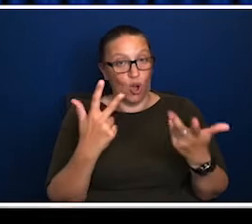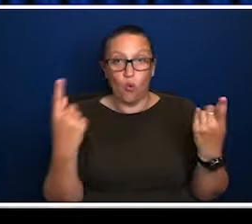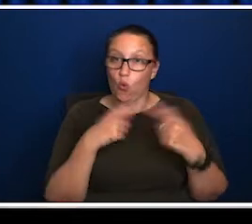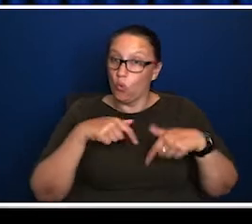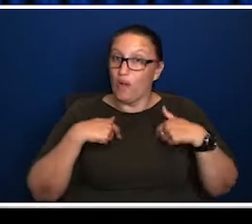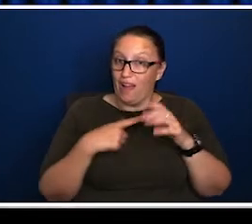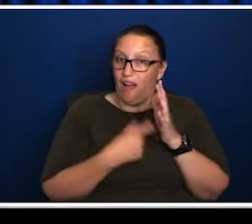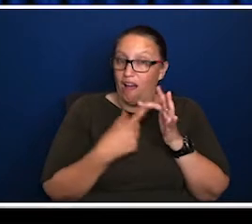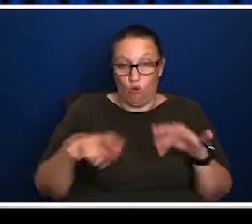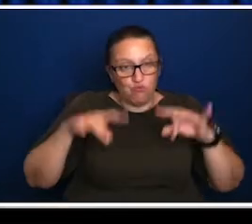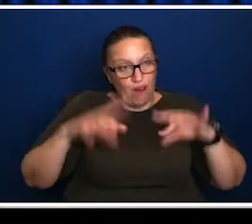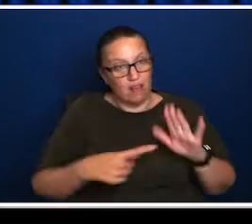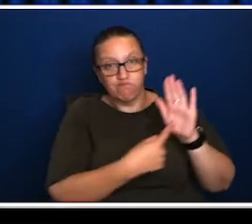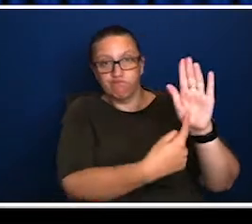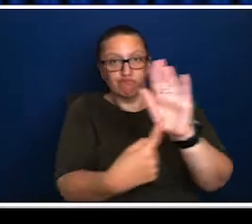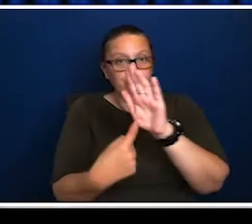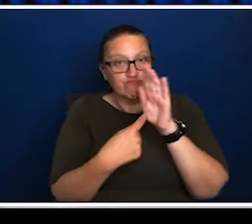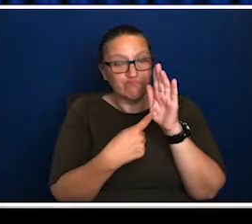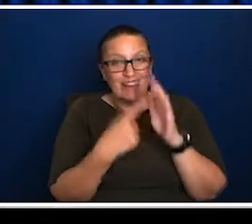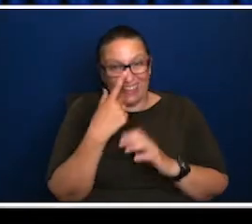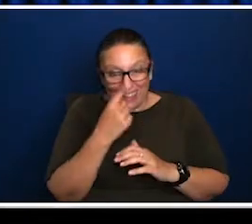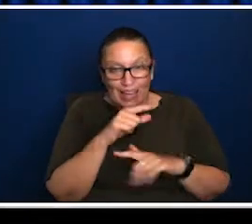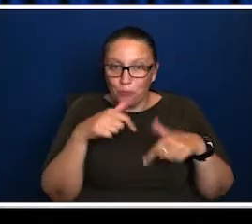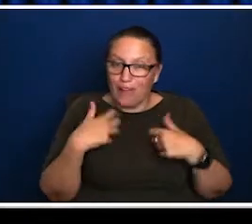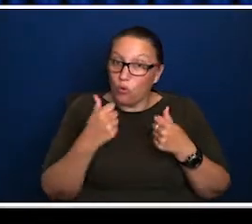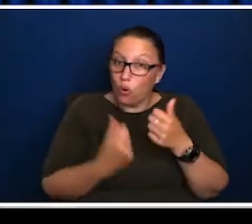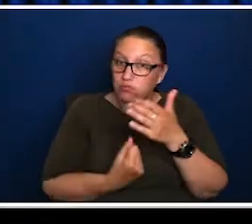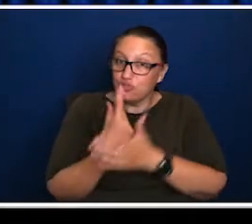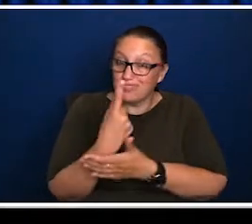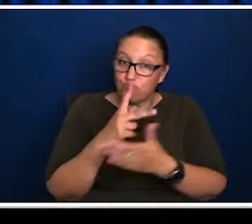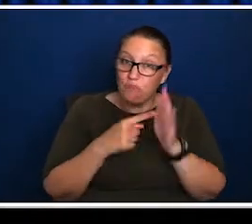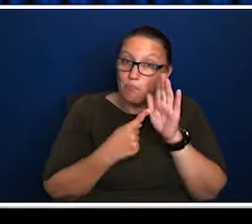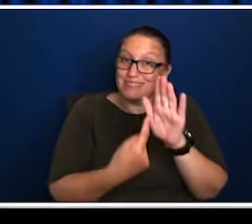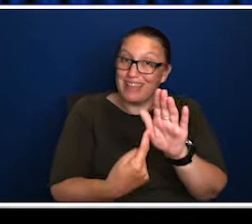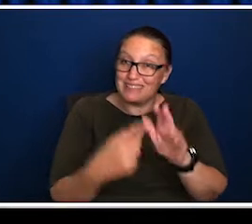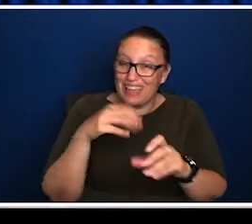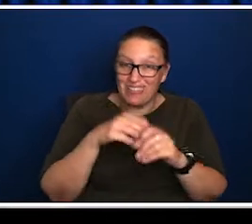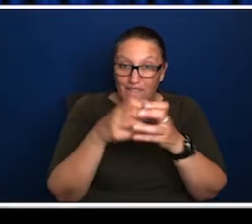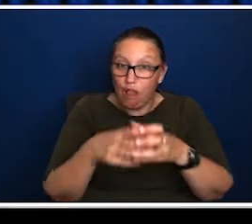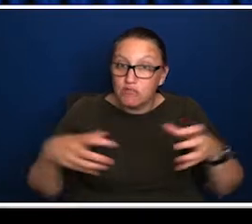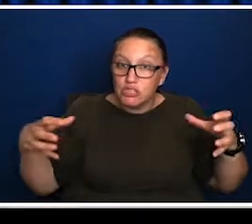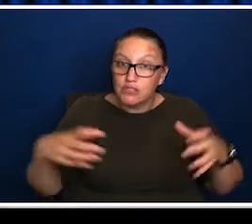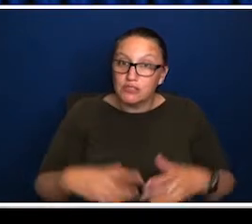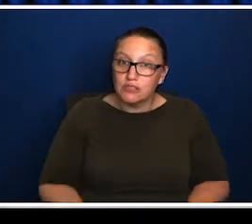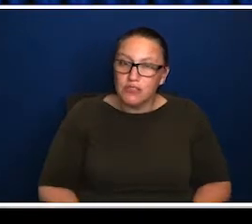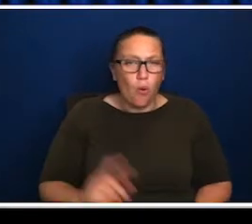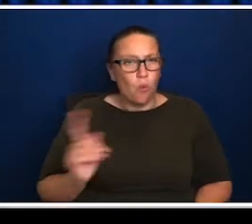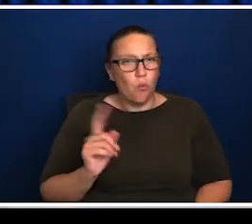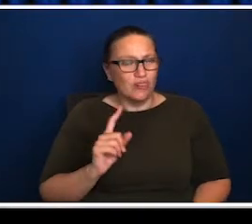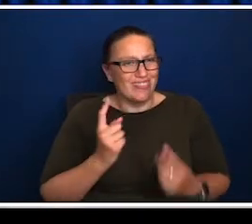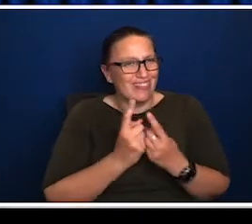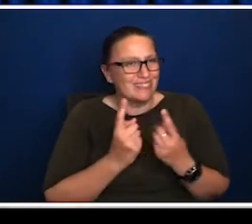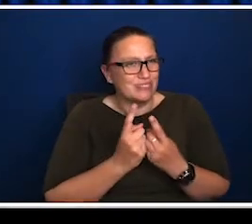for Australia as we are, truly are to be represented as part of this potential flourishing and, and what are the dynamics and, uh,